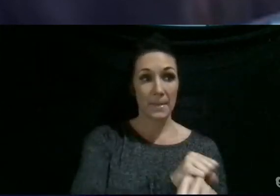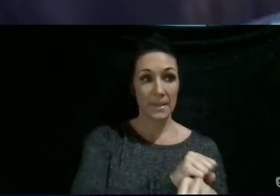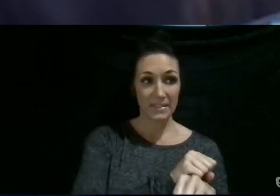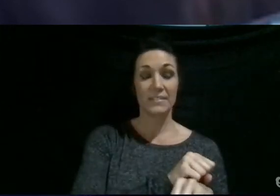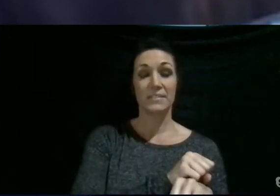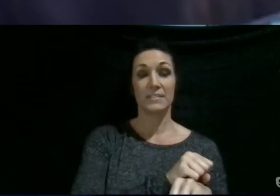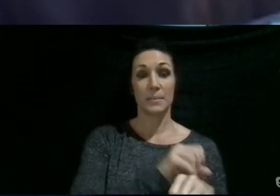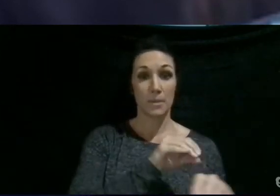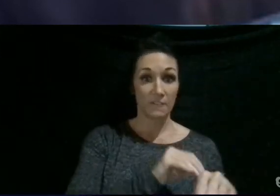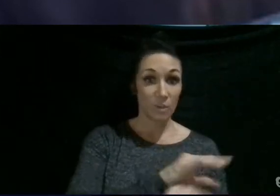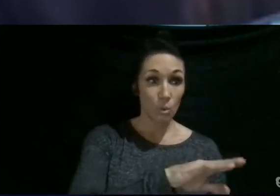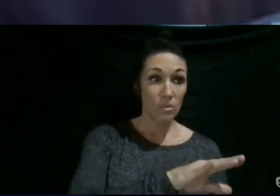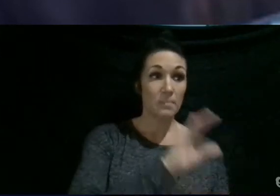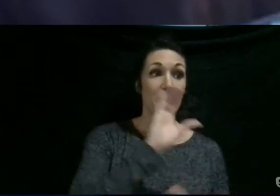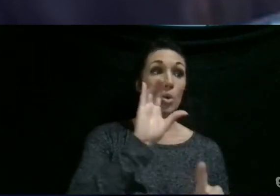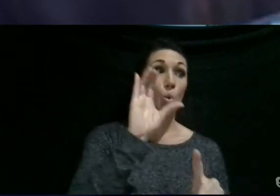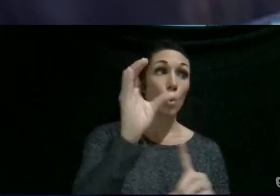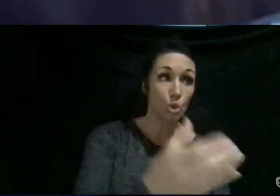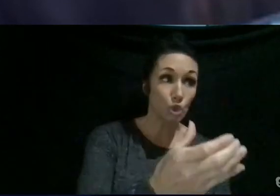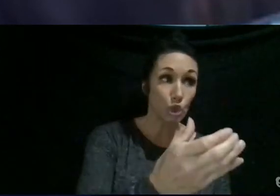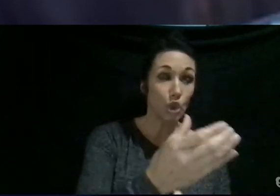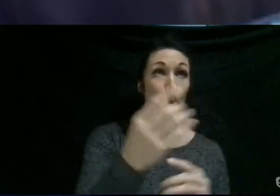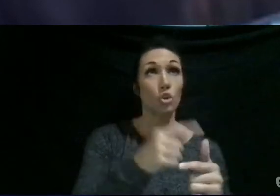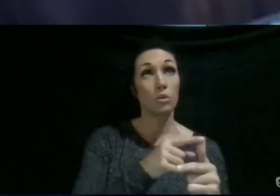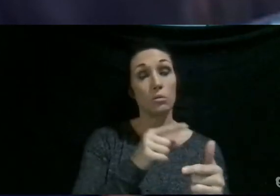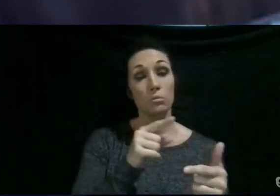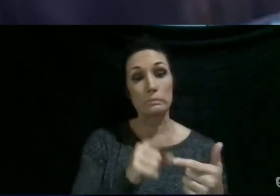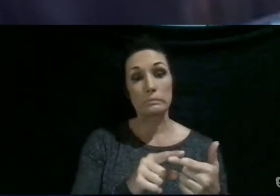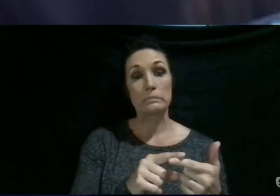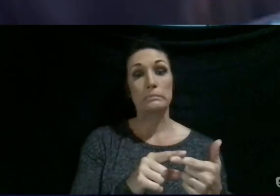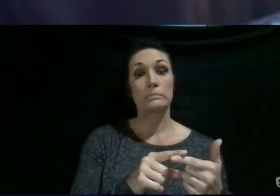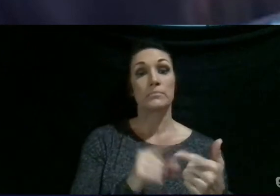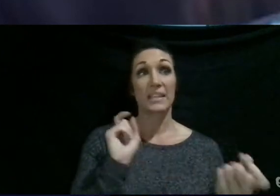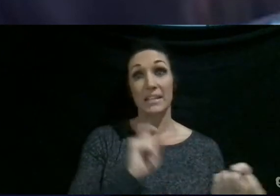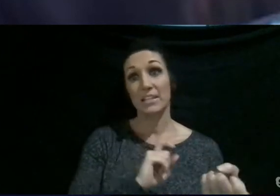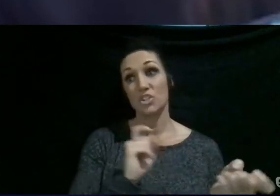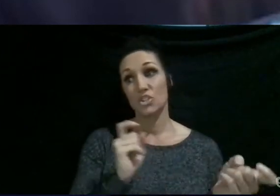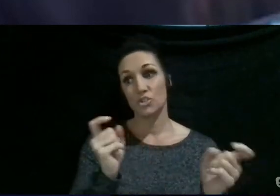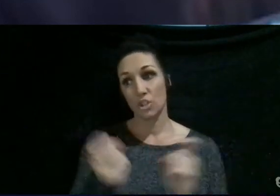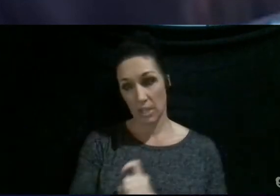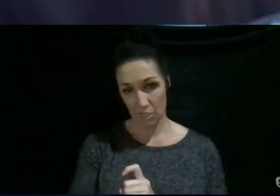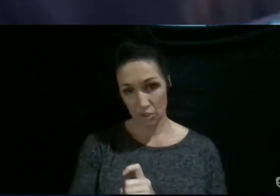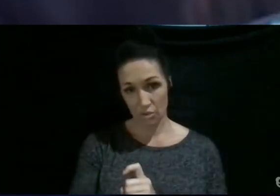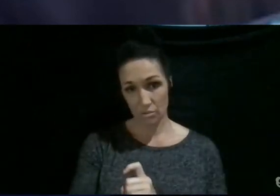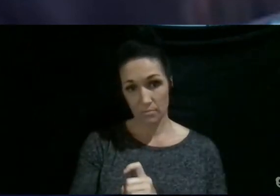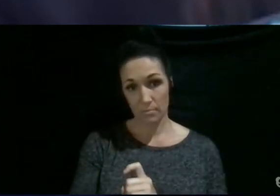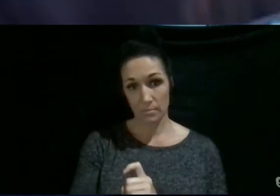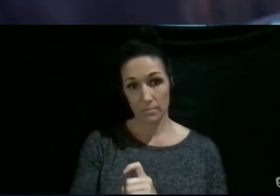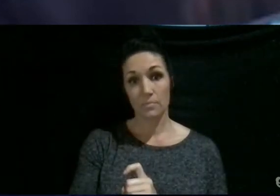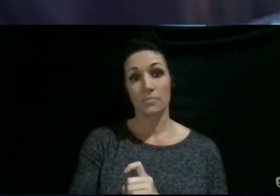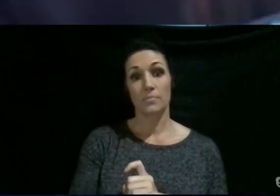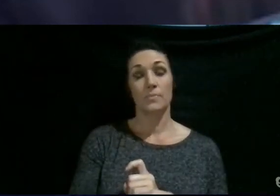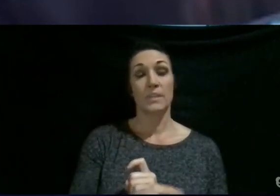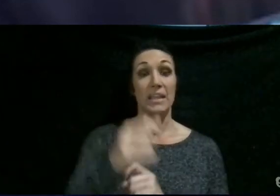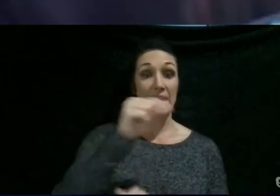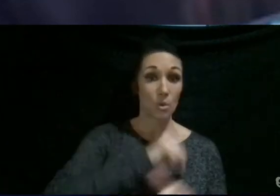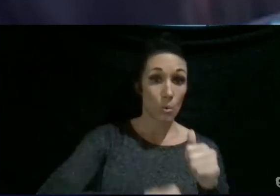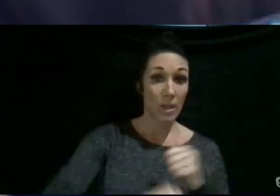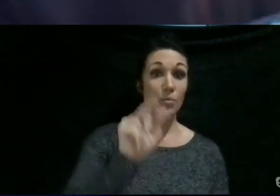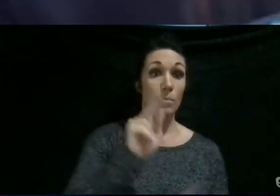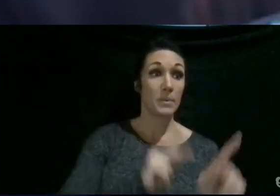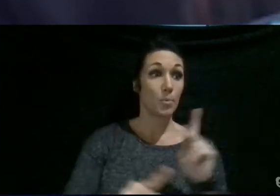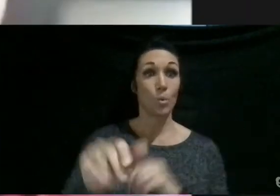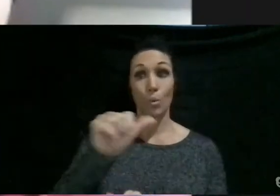culture nowadays and change the way that I interact with people, interact with myself,